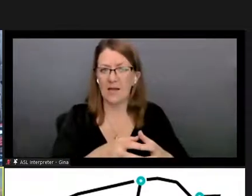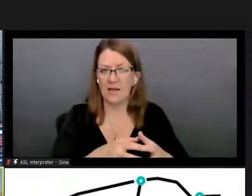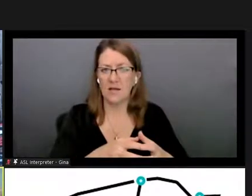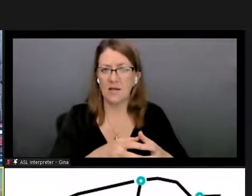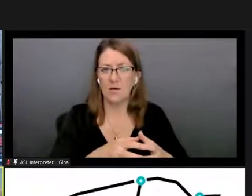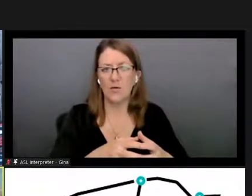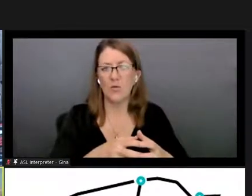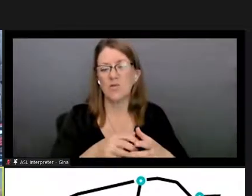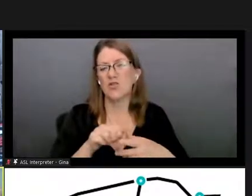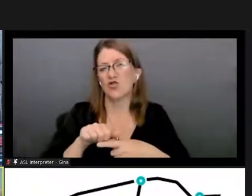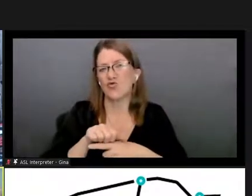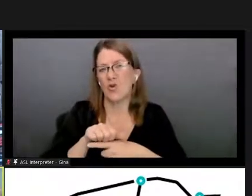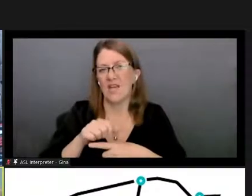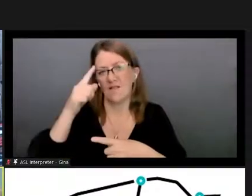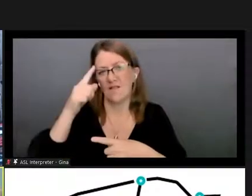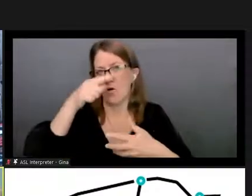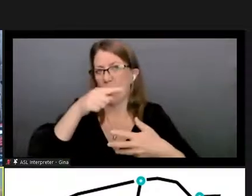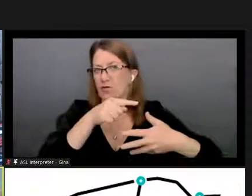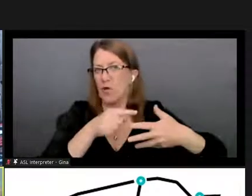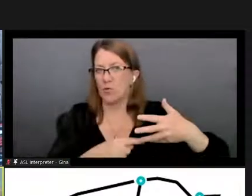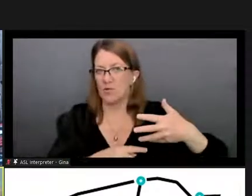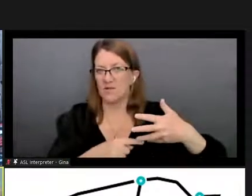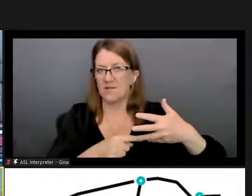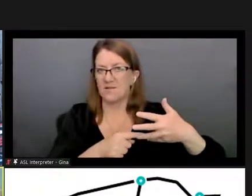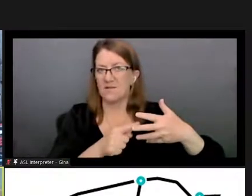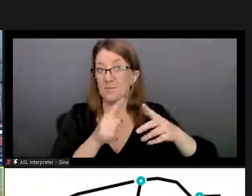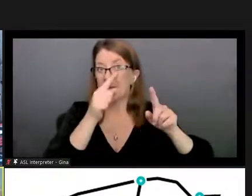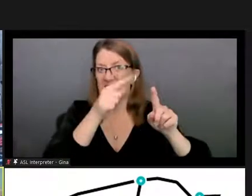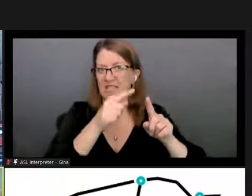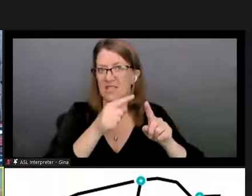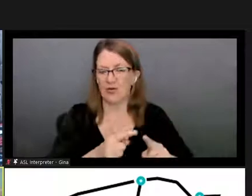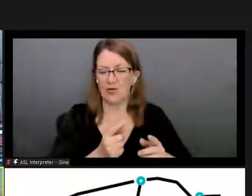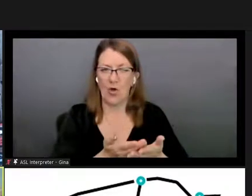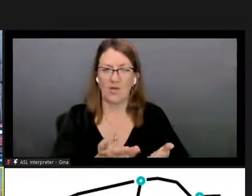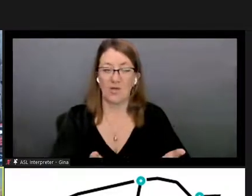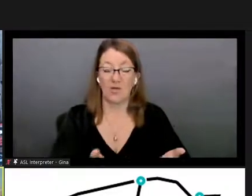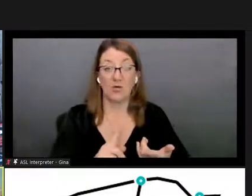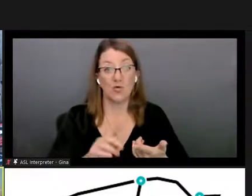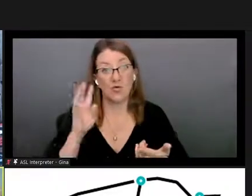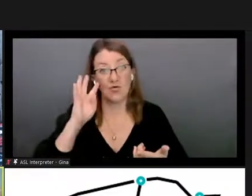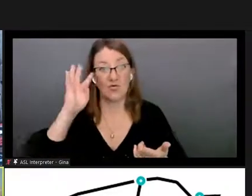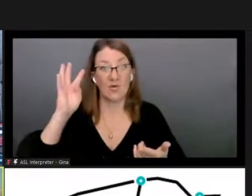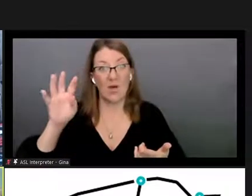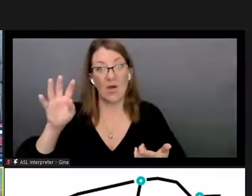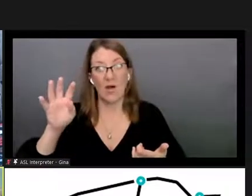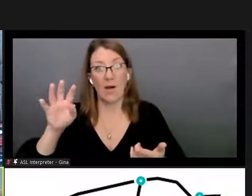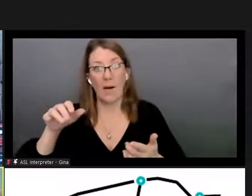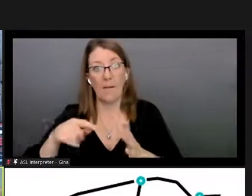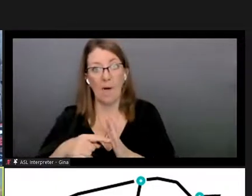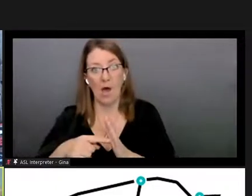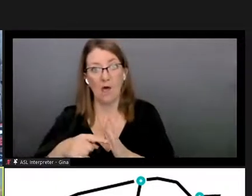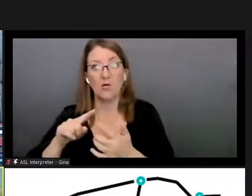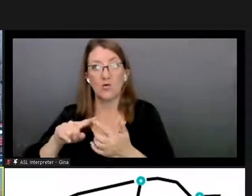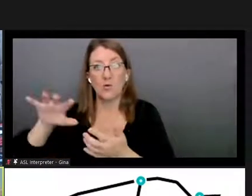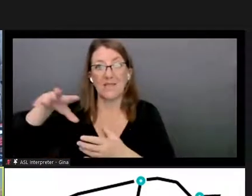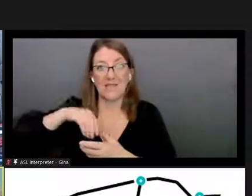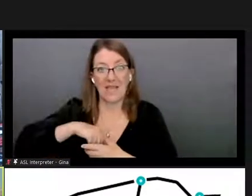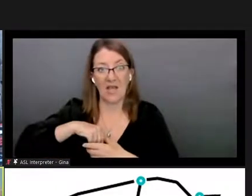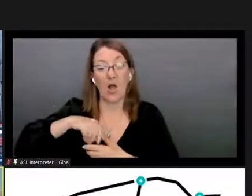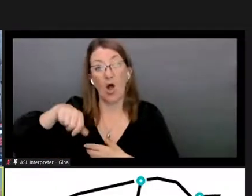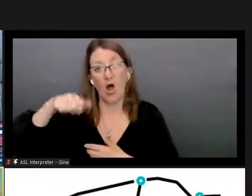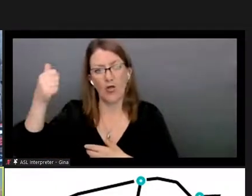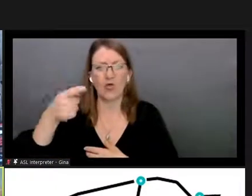particular objects and um in order to make a model that could detect something different you need to train a separate model